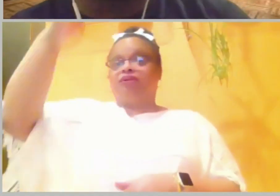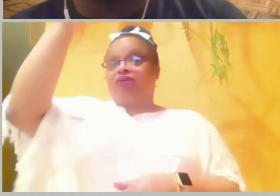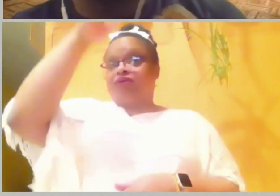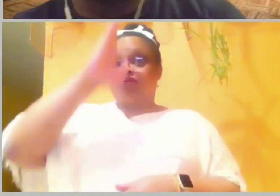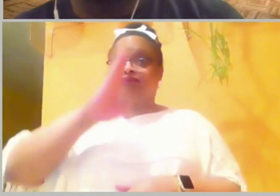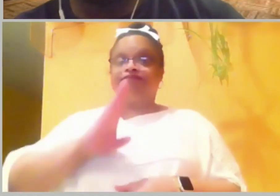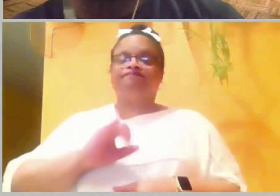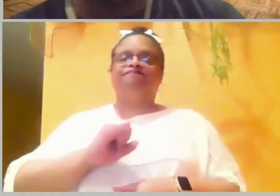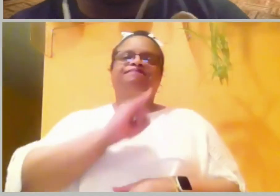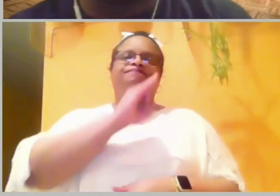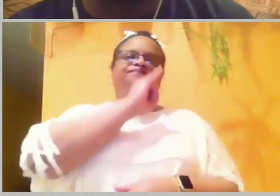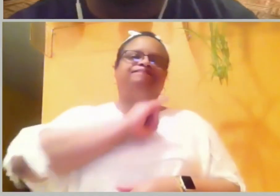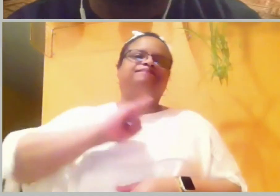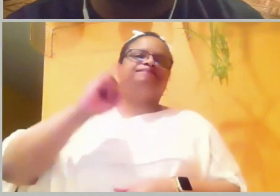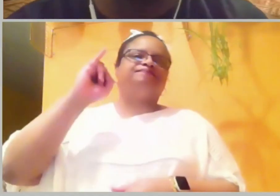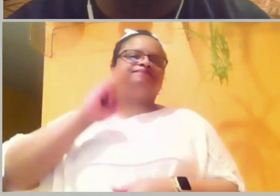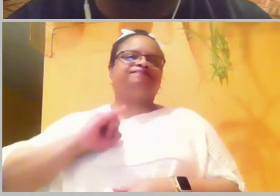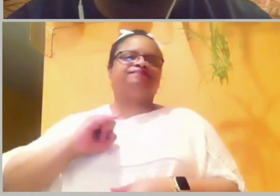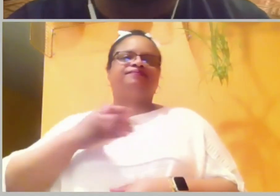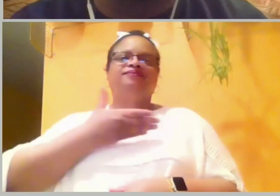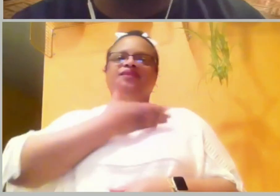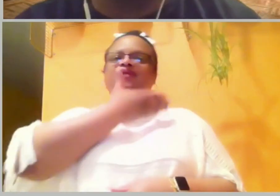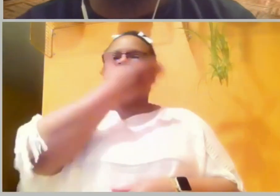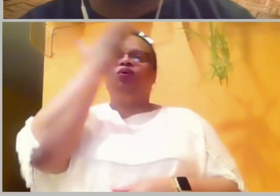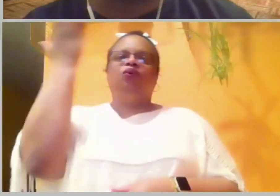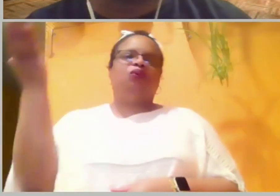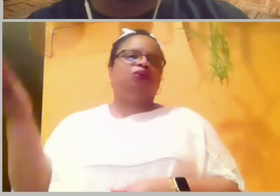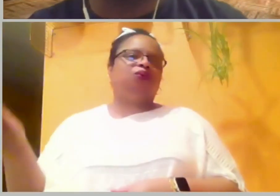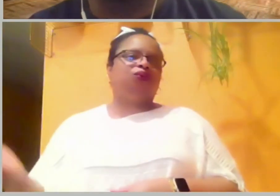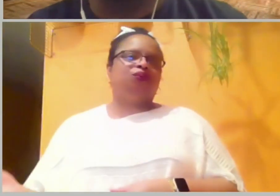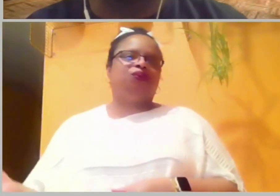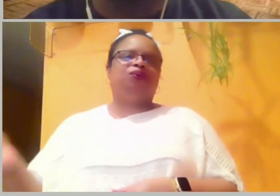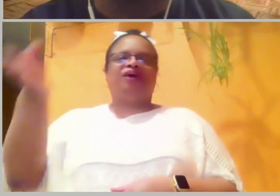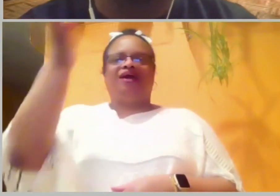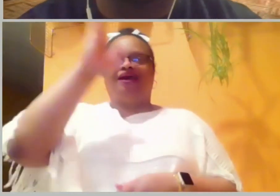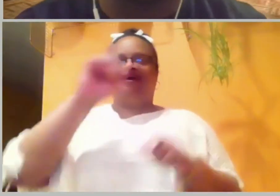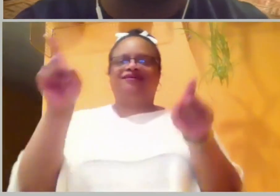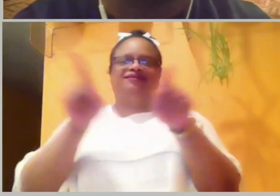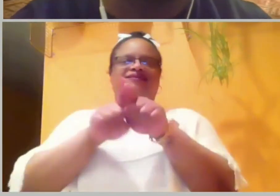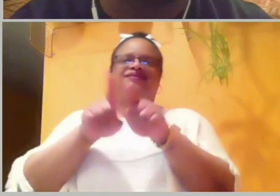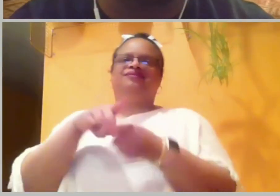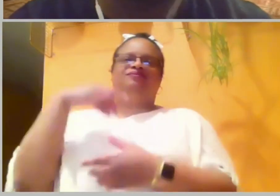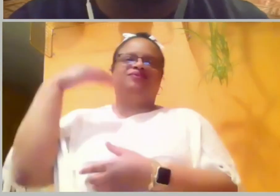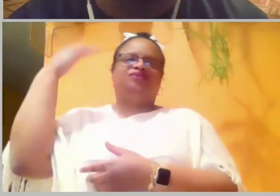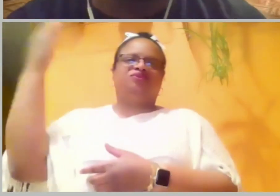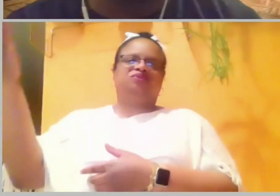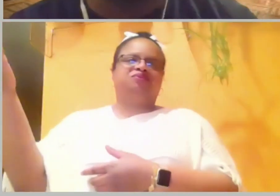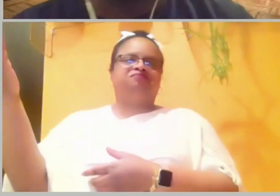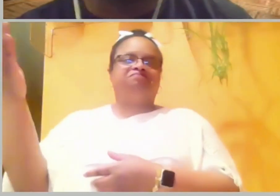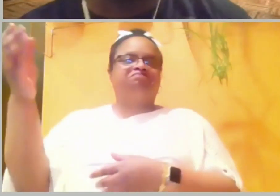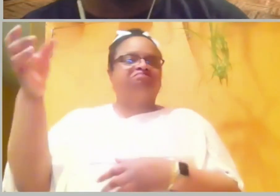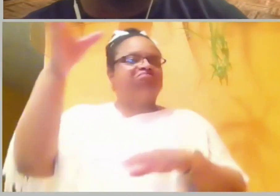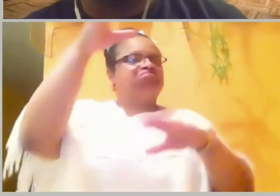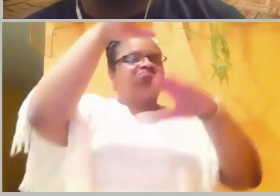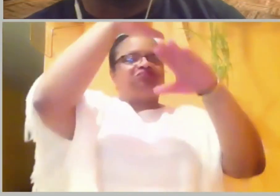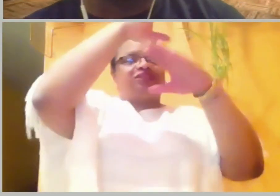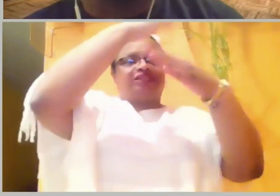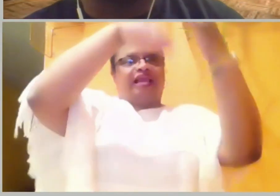O Lord, God of Israel, there's no God like you in